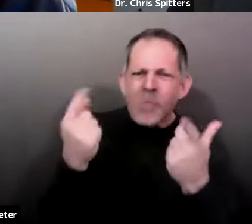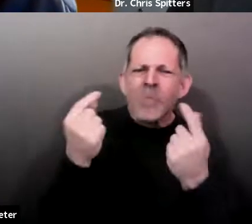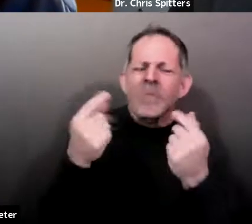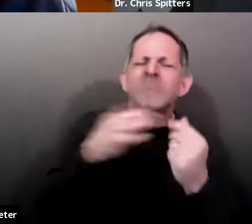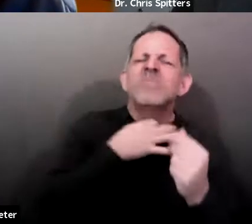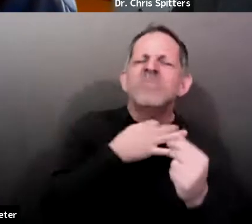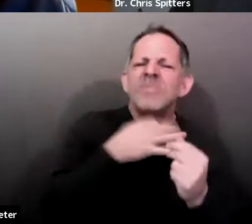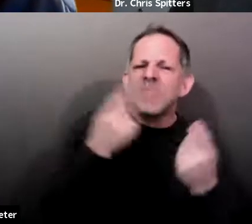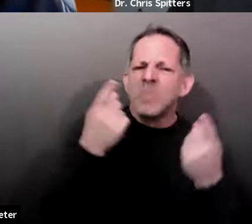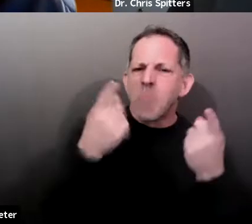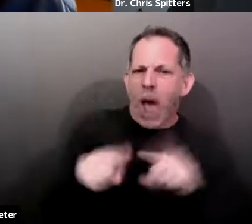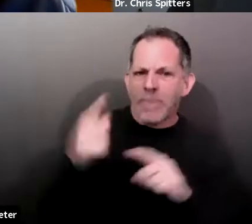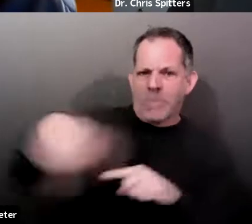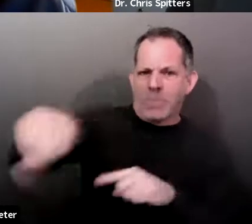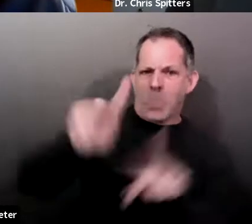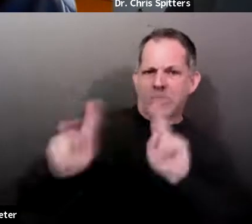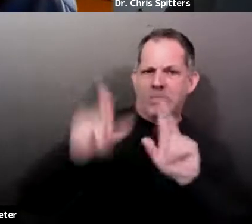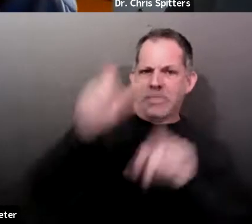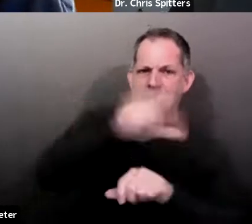Uh, oh,